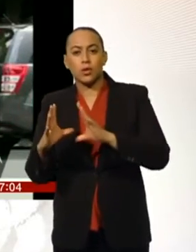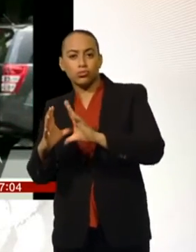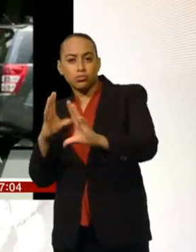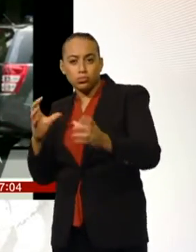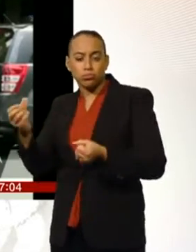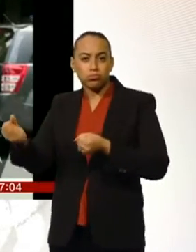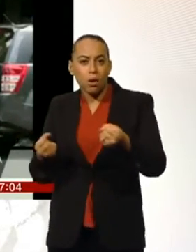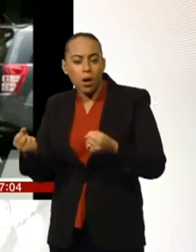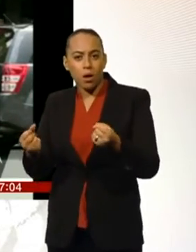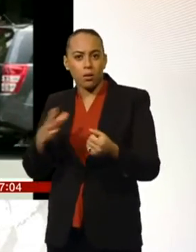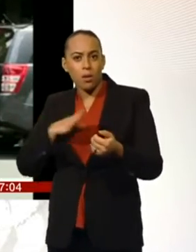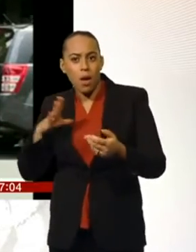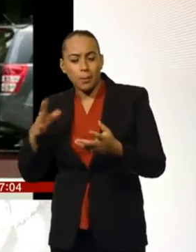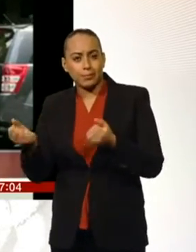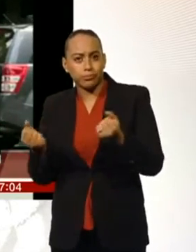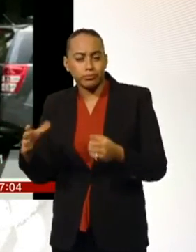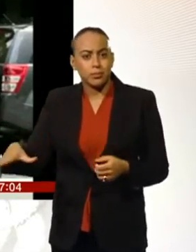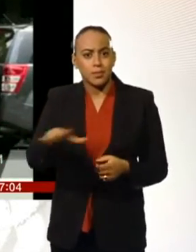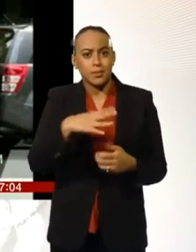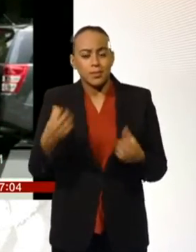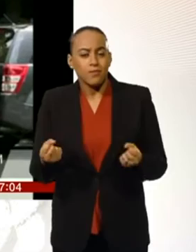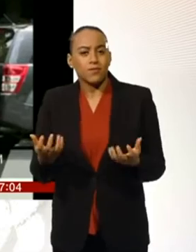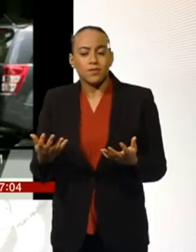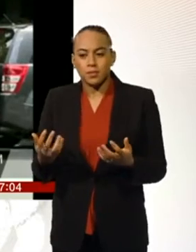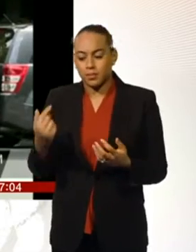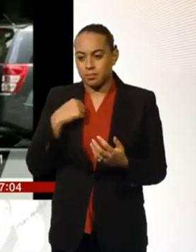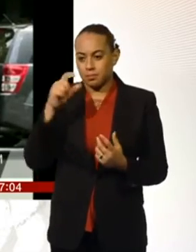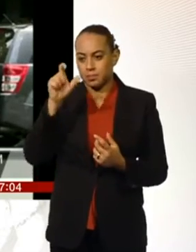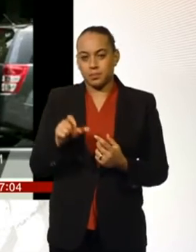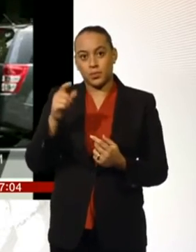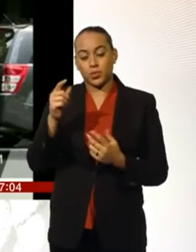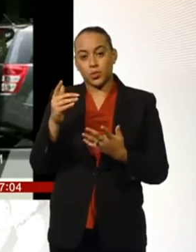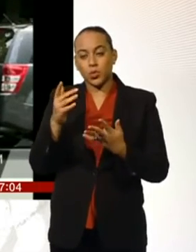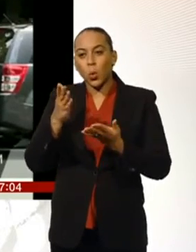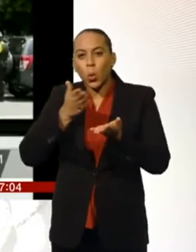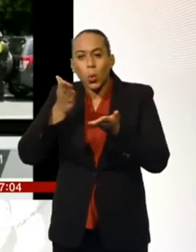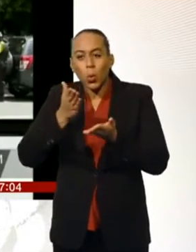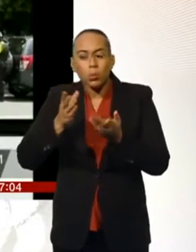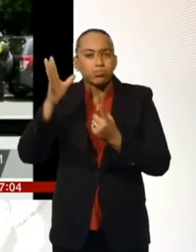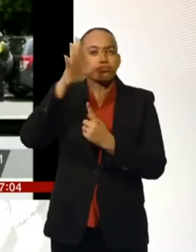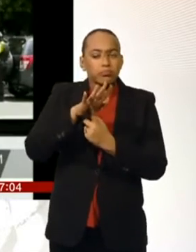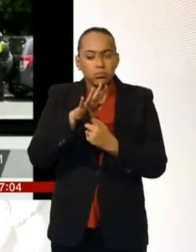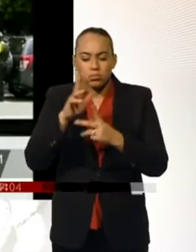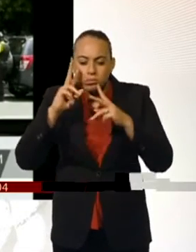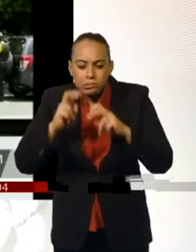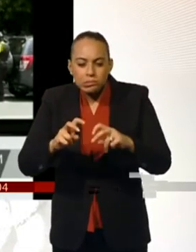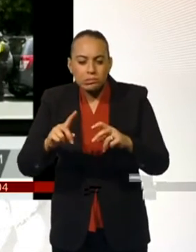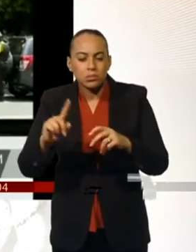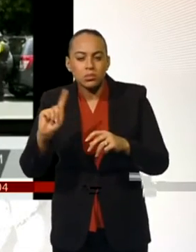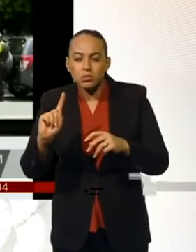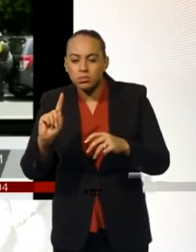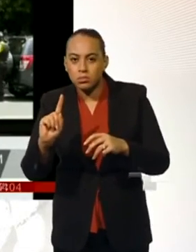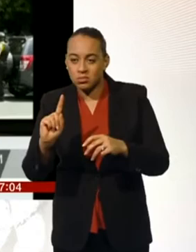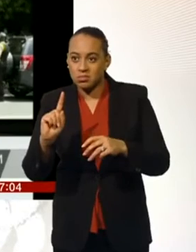I just recently spoke to the chief of the intelligence, the national intelligence agency, who told me that this is definitely